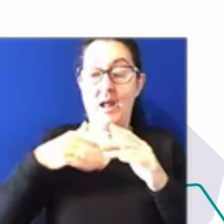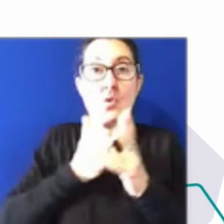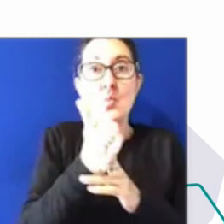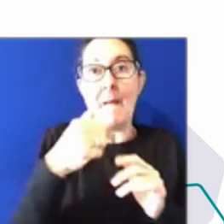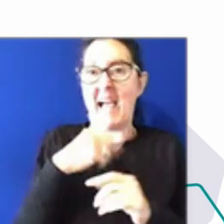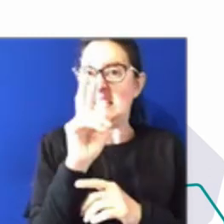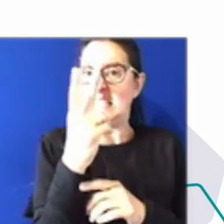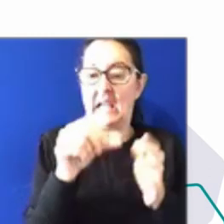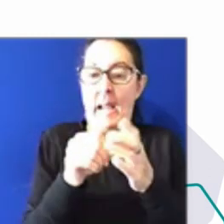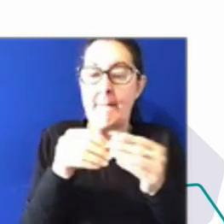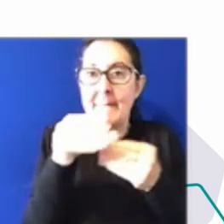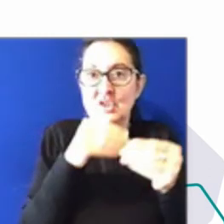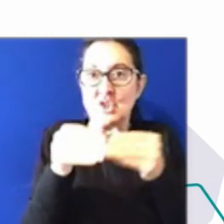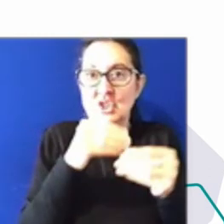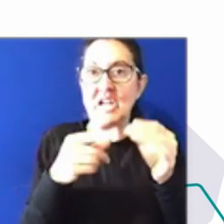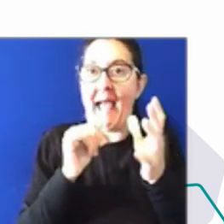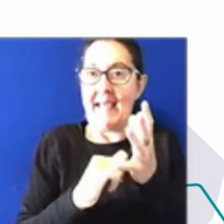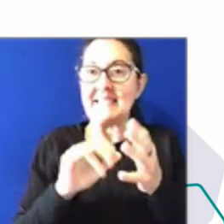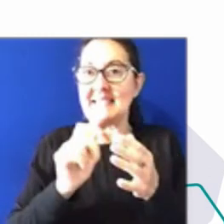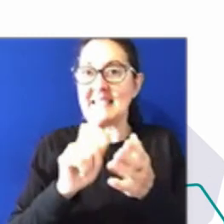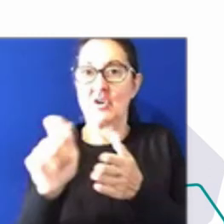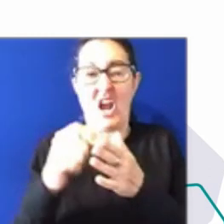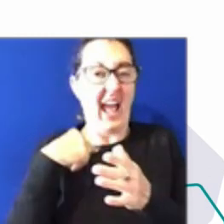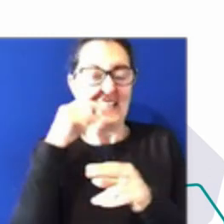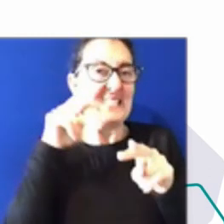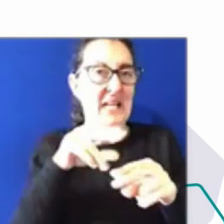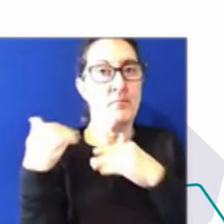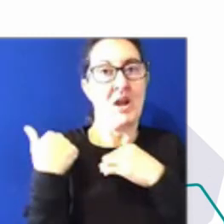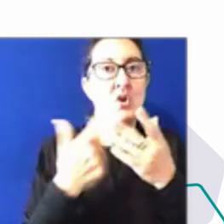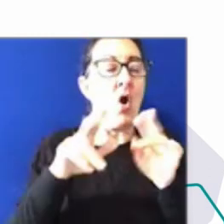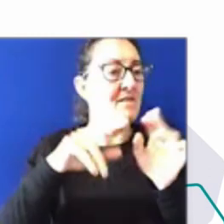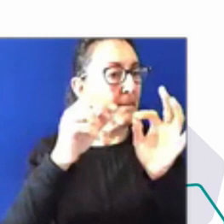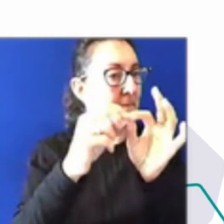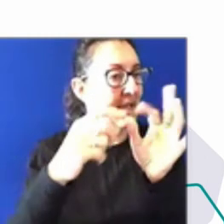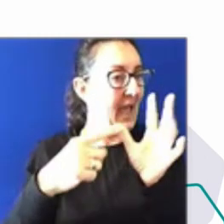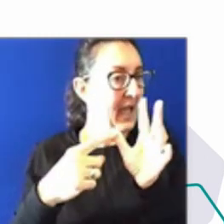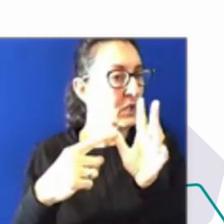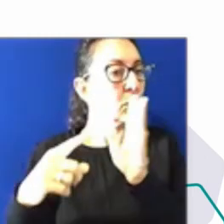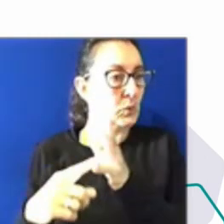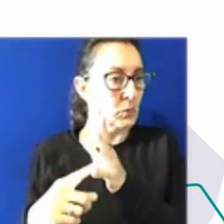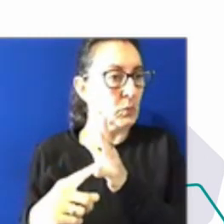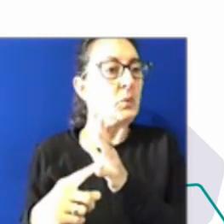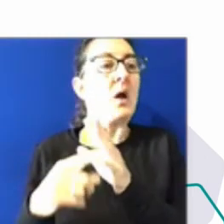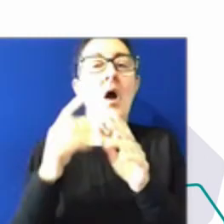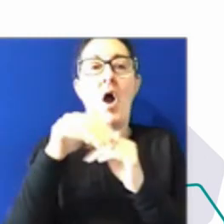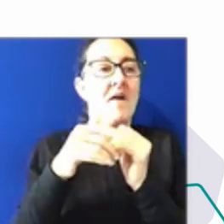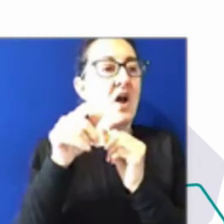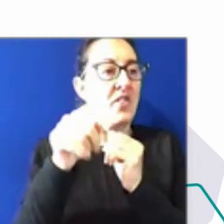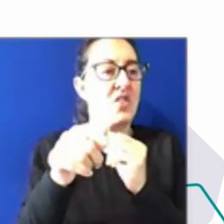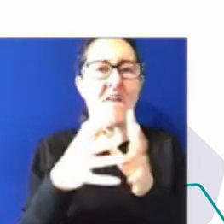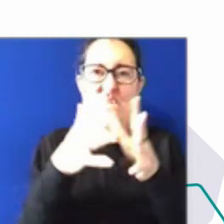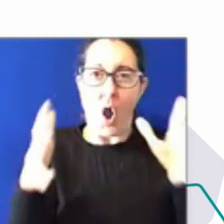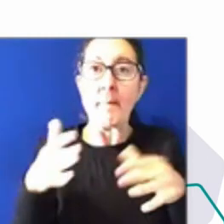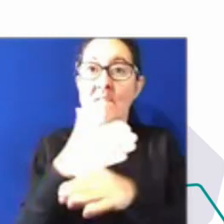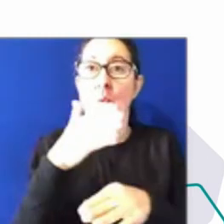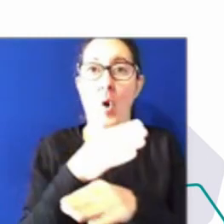see just the pressures of BAU in terms of the volume of work and the deadlines. If you layer on top of